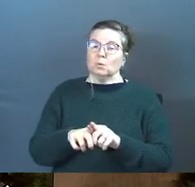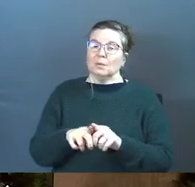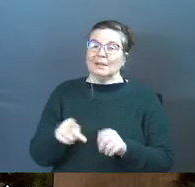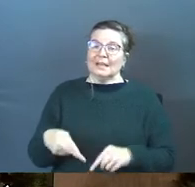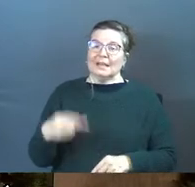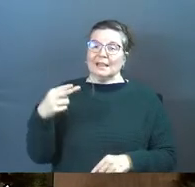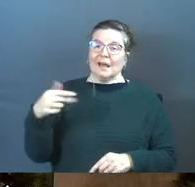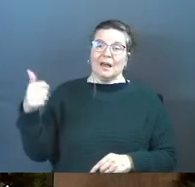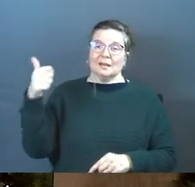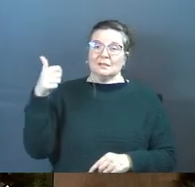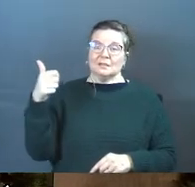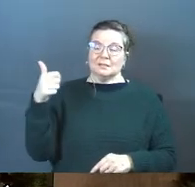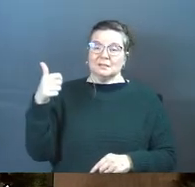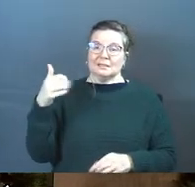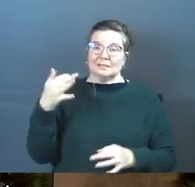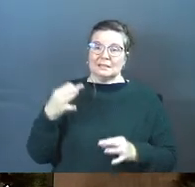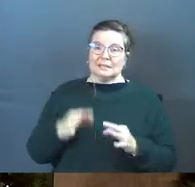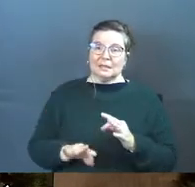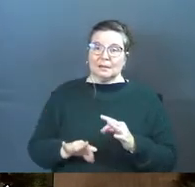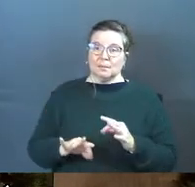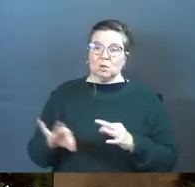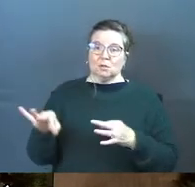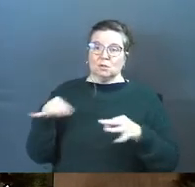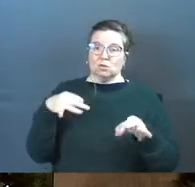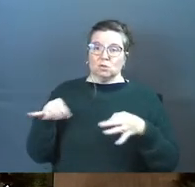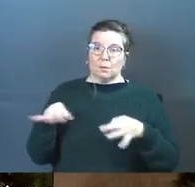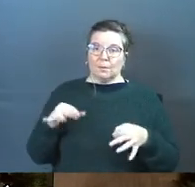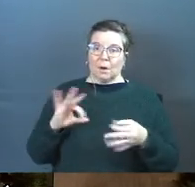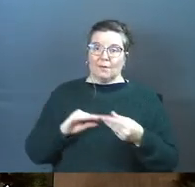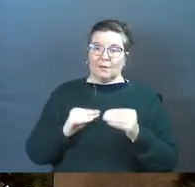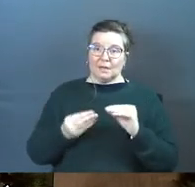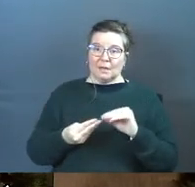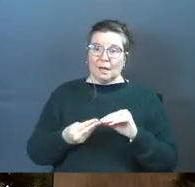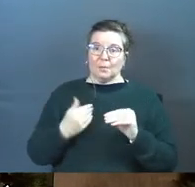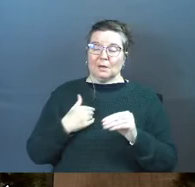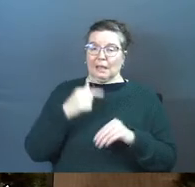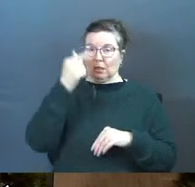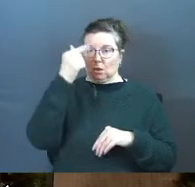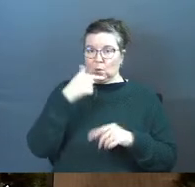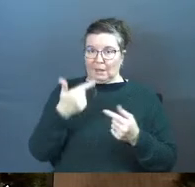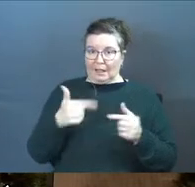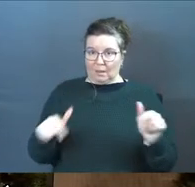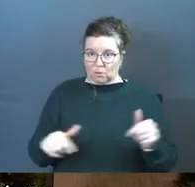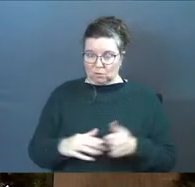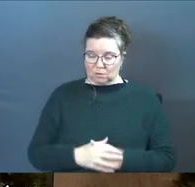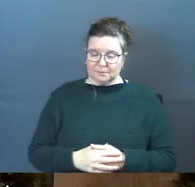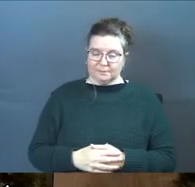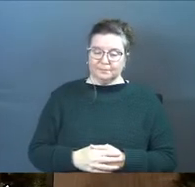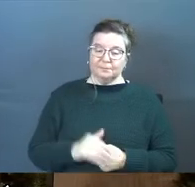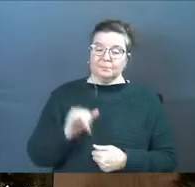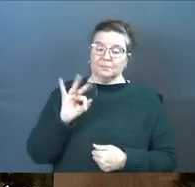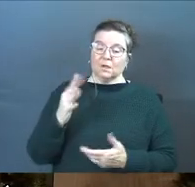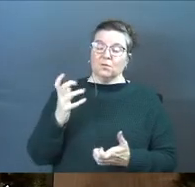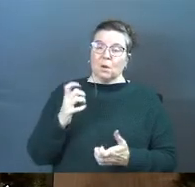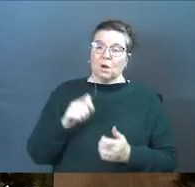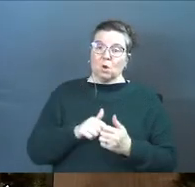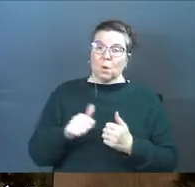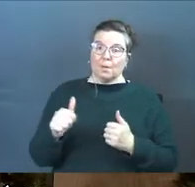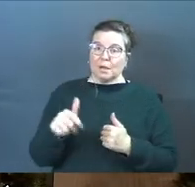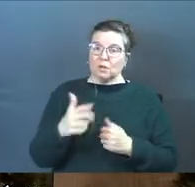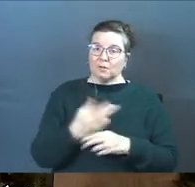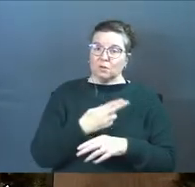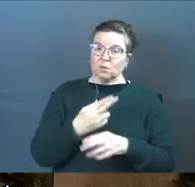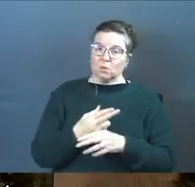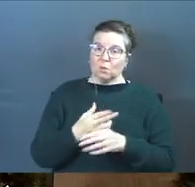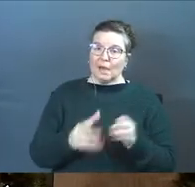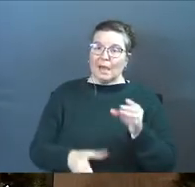highest simple descriptor of a number in the Greek language. If you want to go beyond, you've